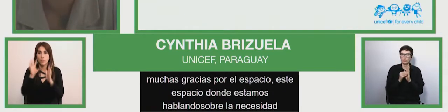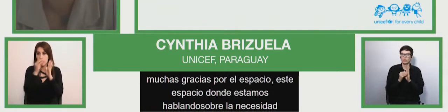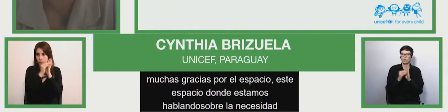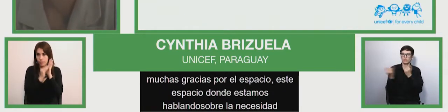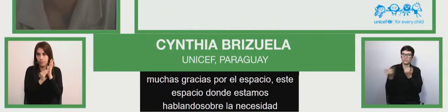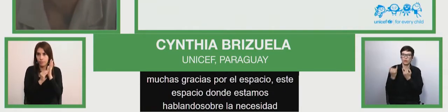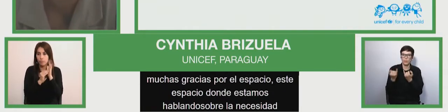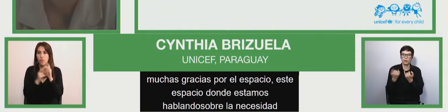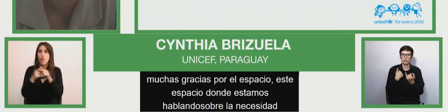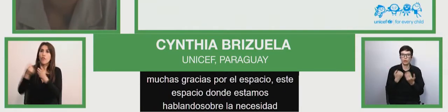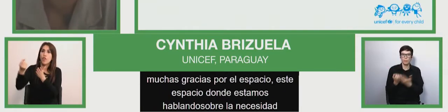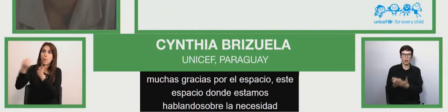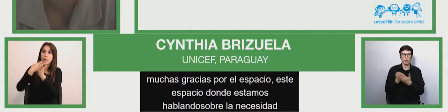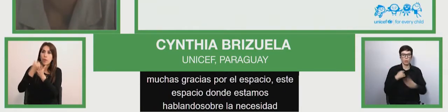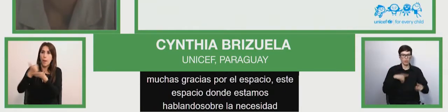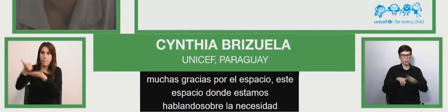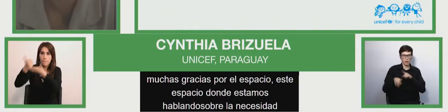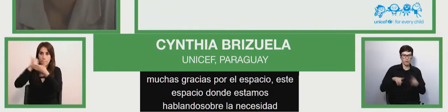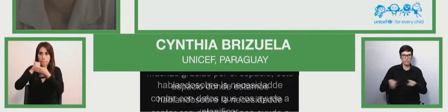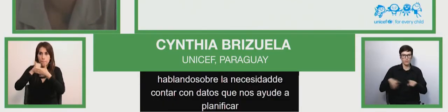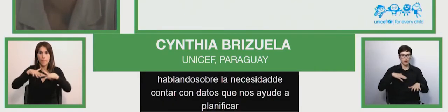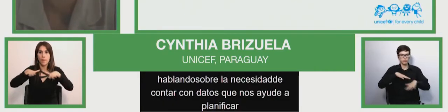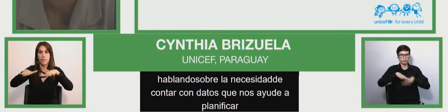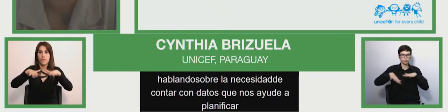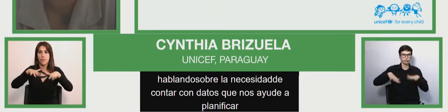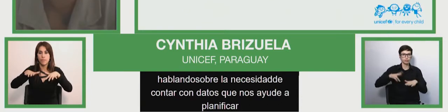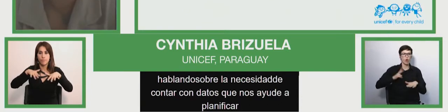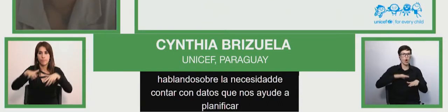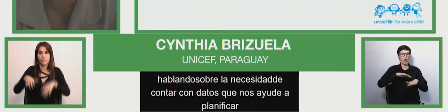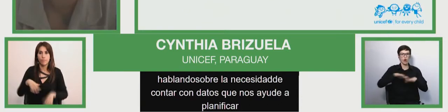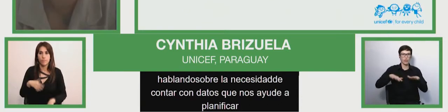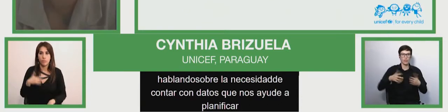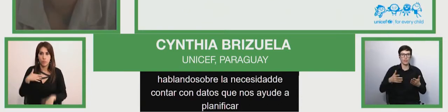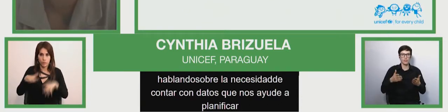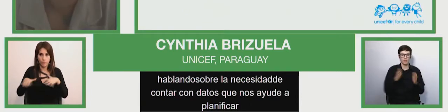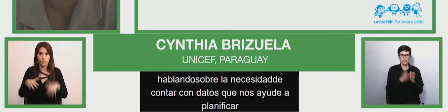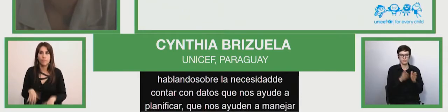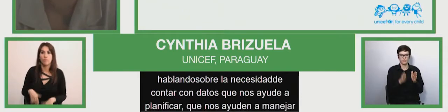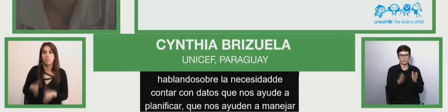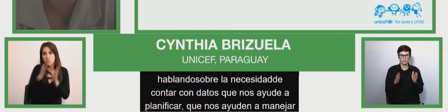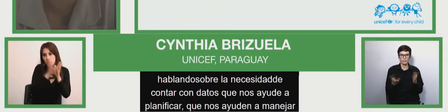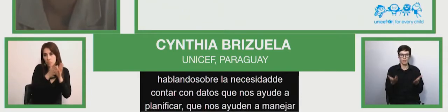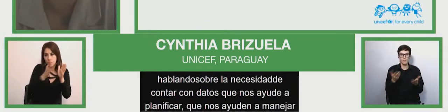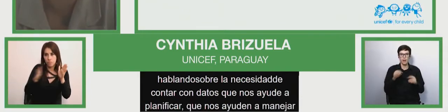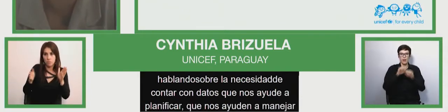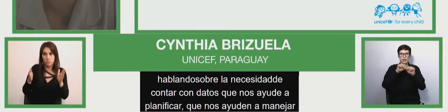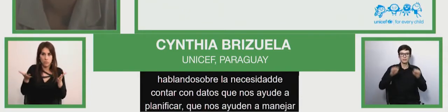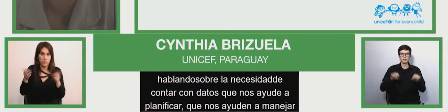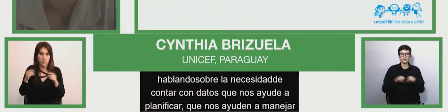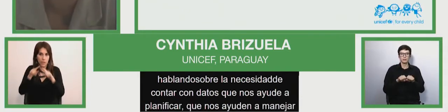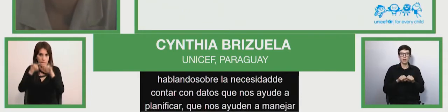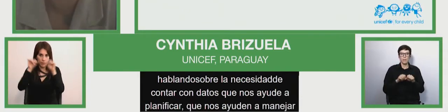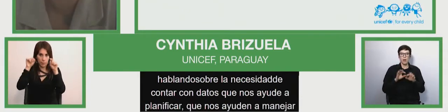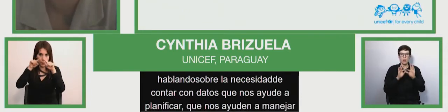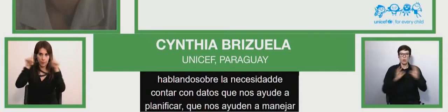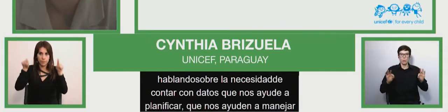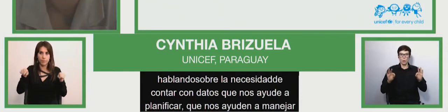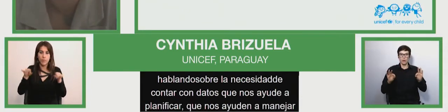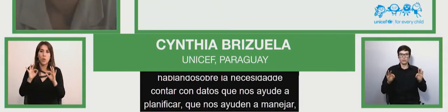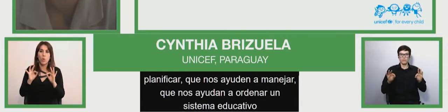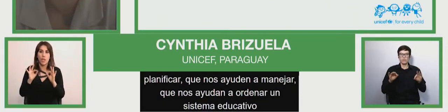manage to order a system educational system which as we will see